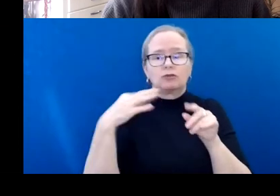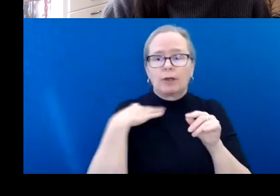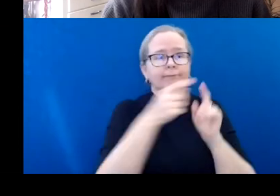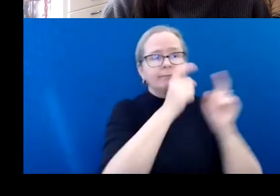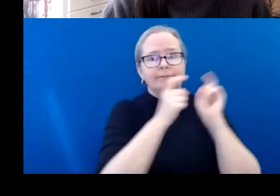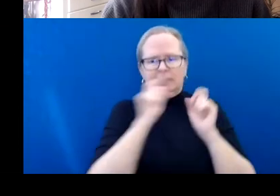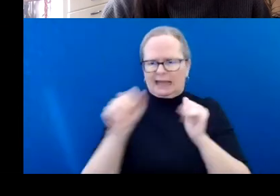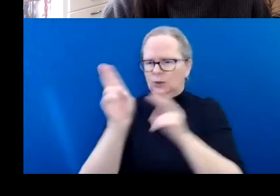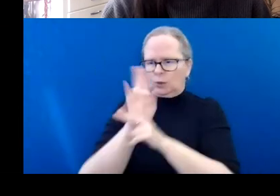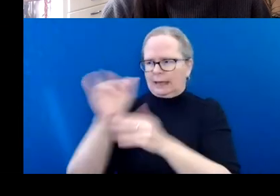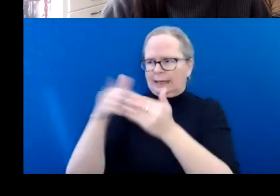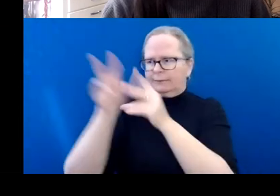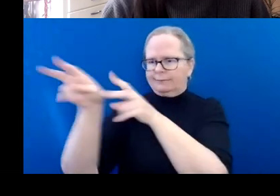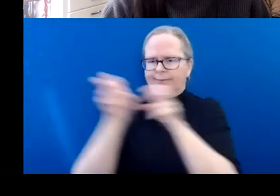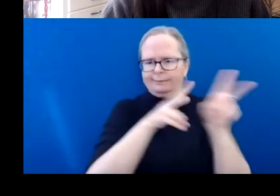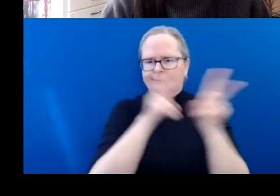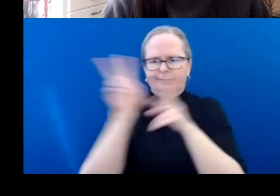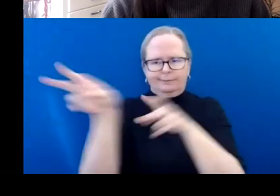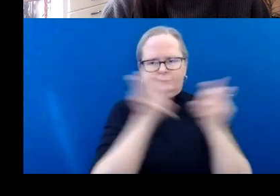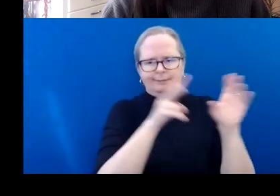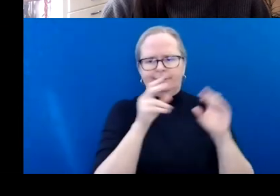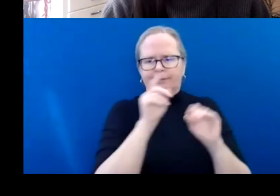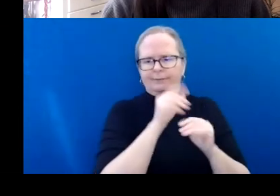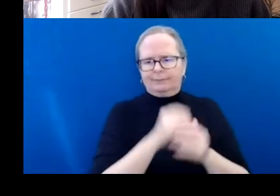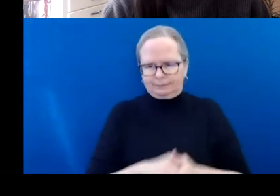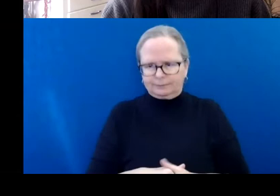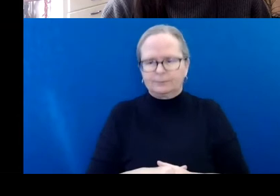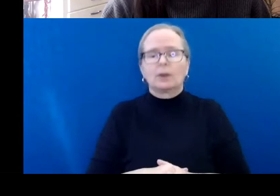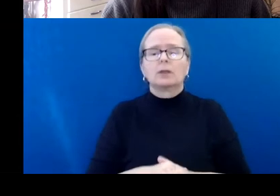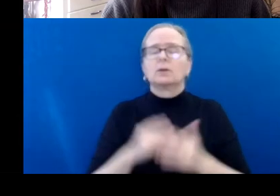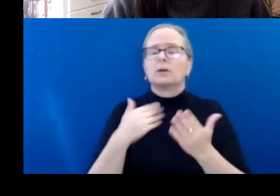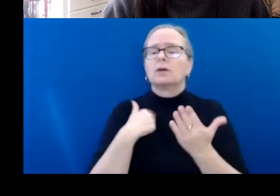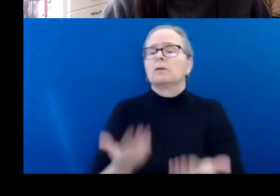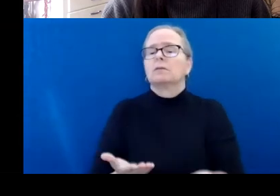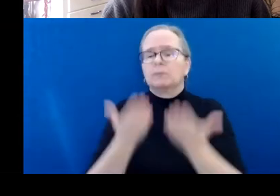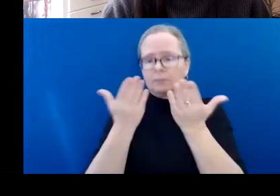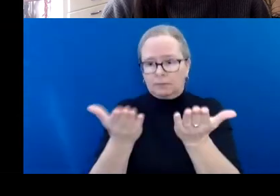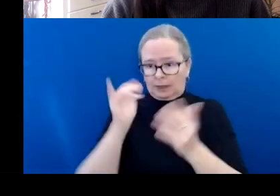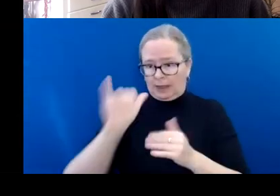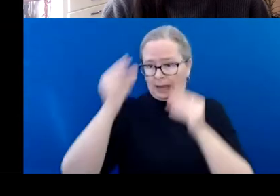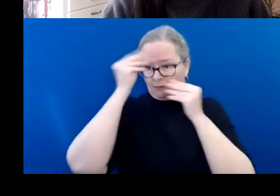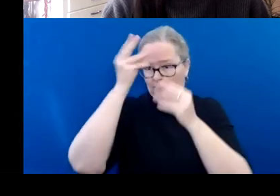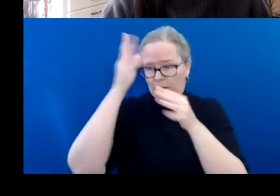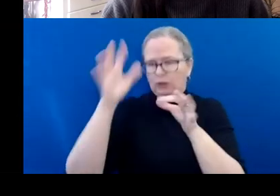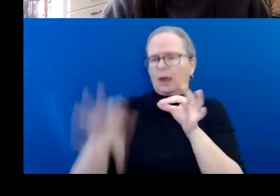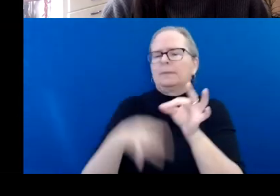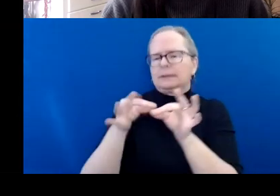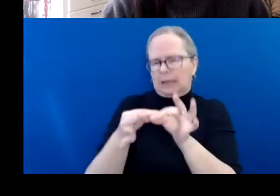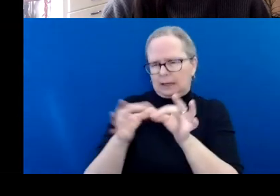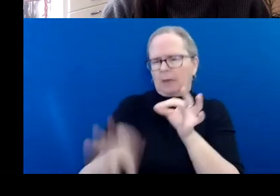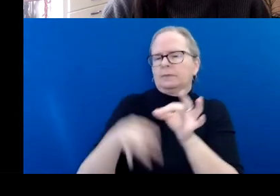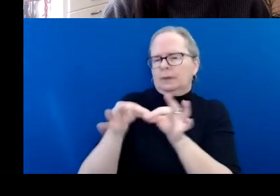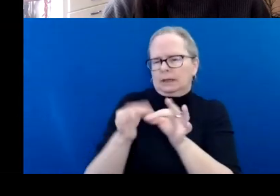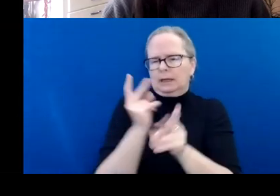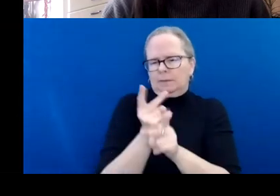Instead, try to keep this general practice information up to date and when you apply to a program like the micro grant,